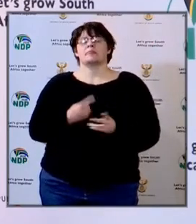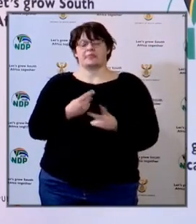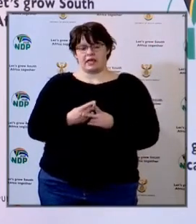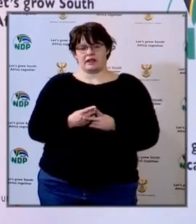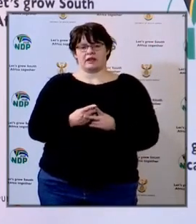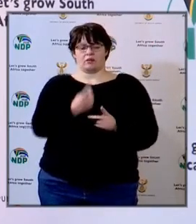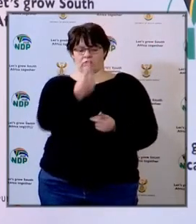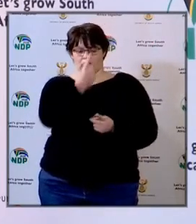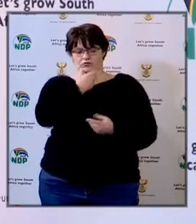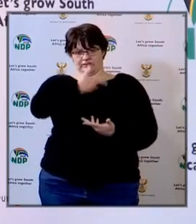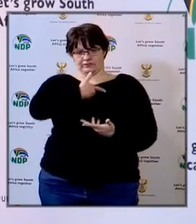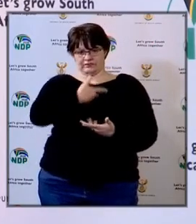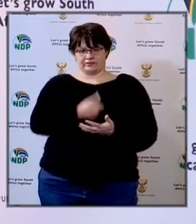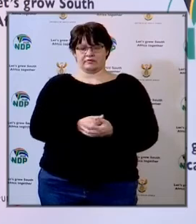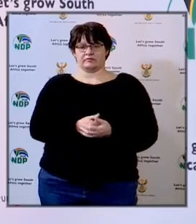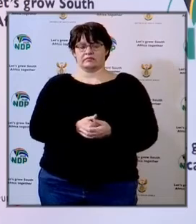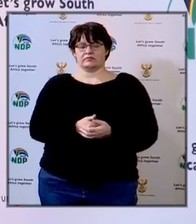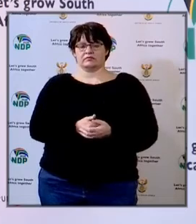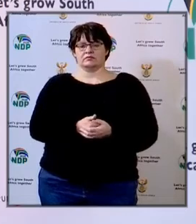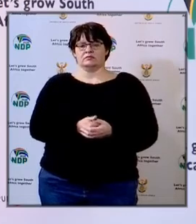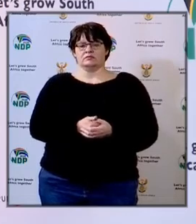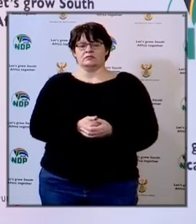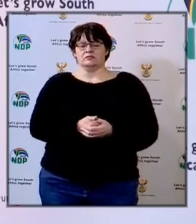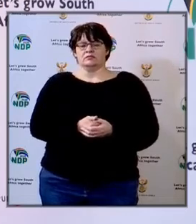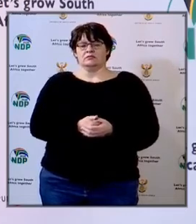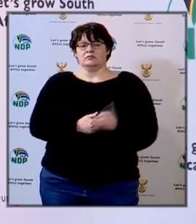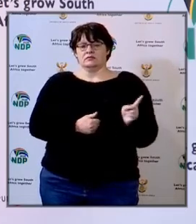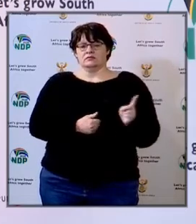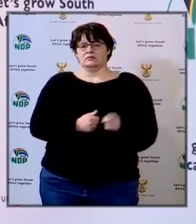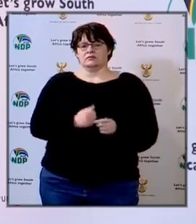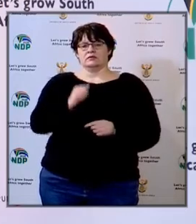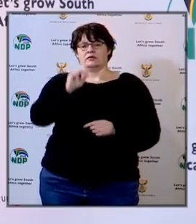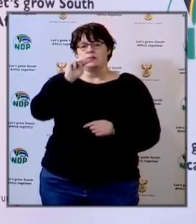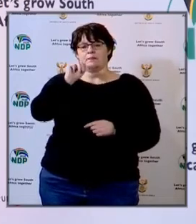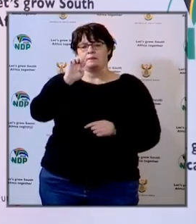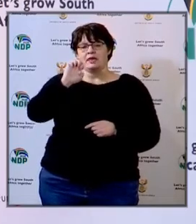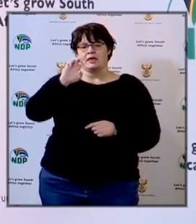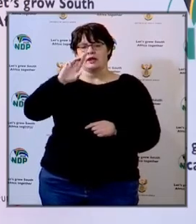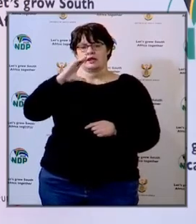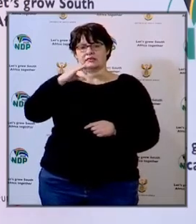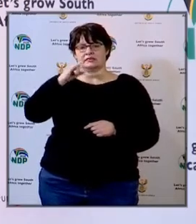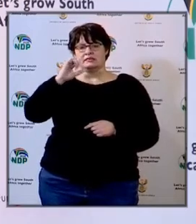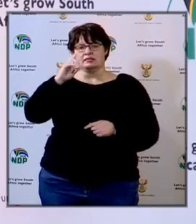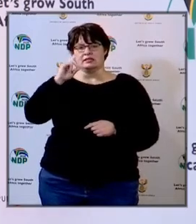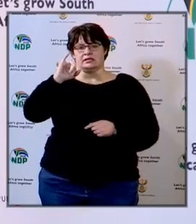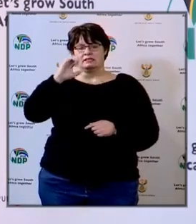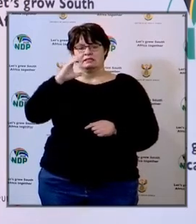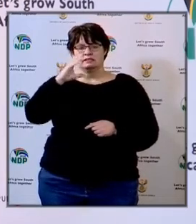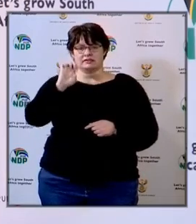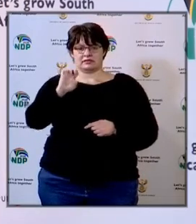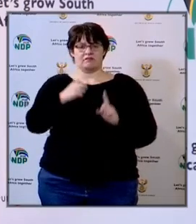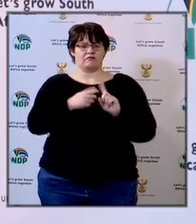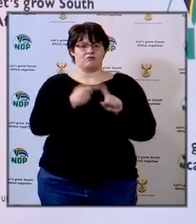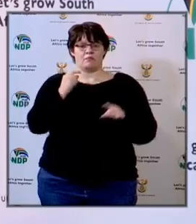proceed to ask their question yes Mr. Frank on the line we have Mercedes from SABC